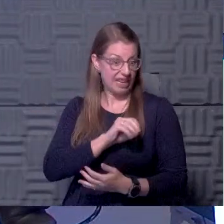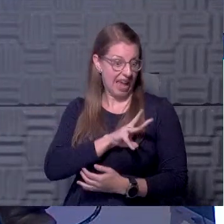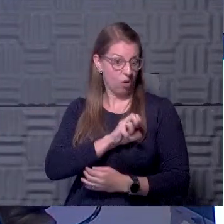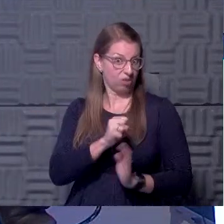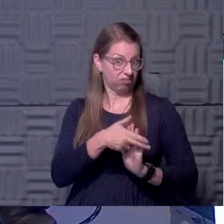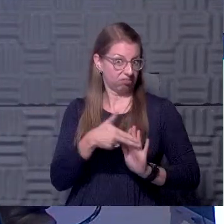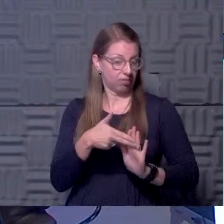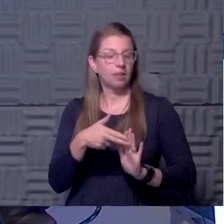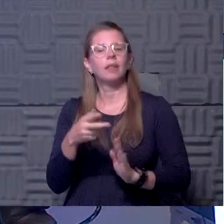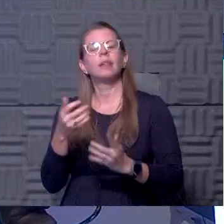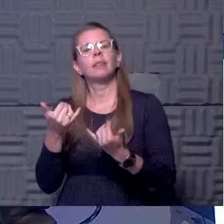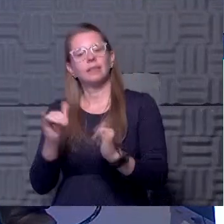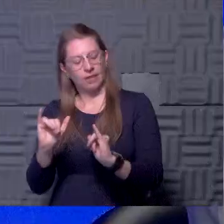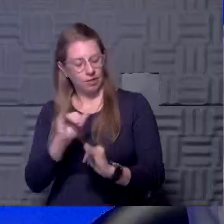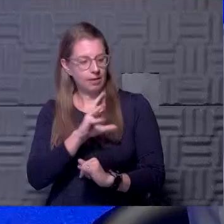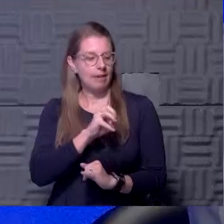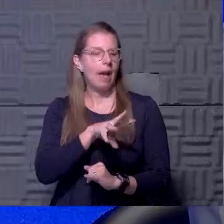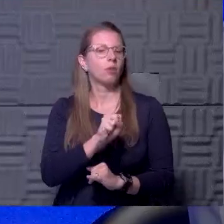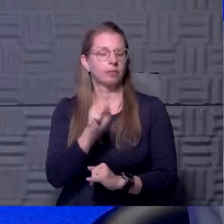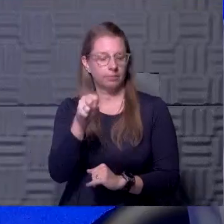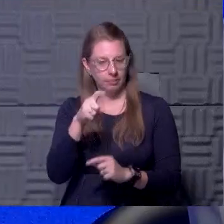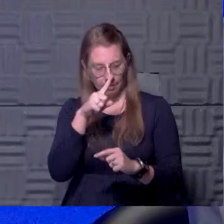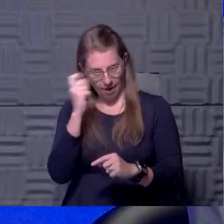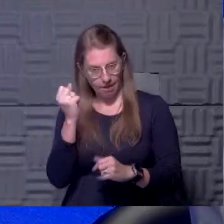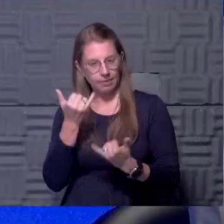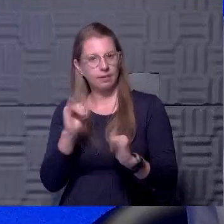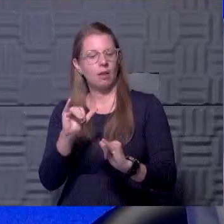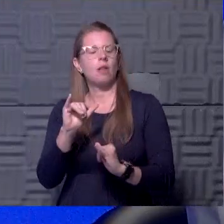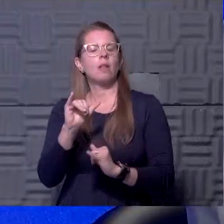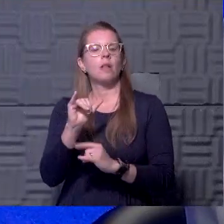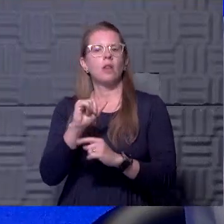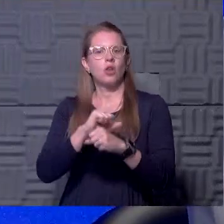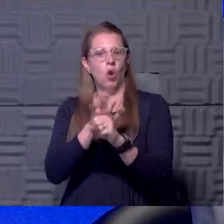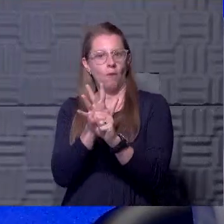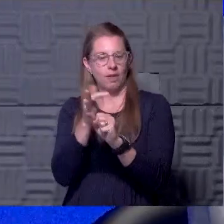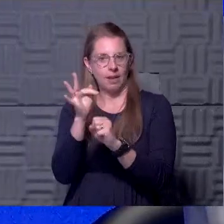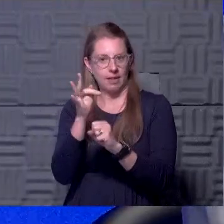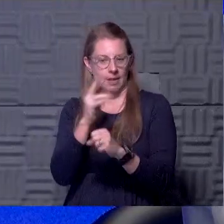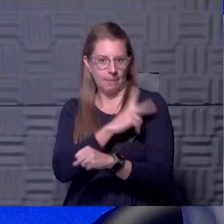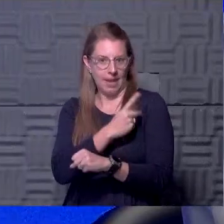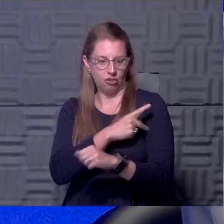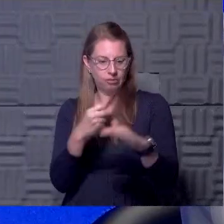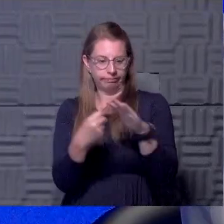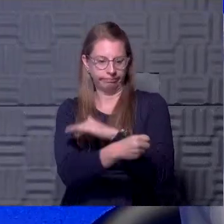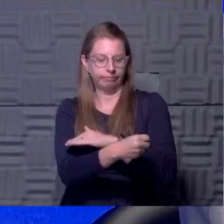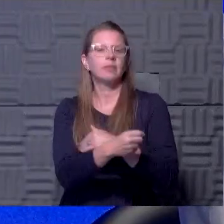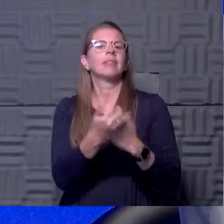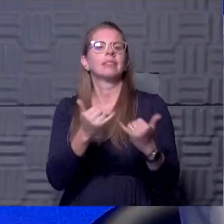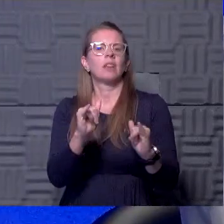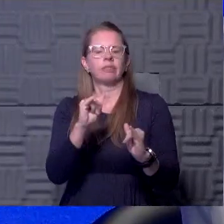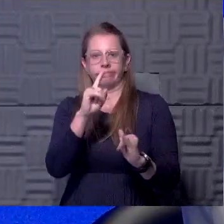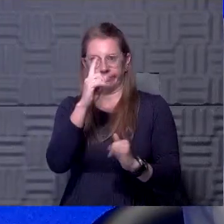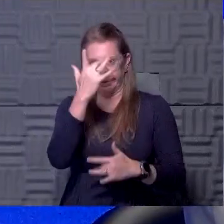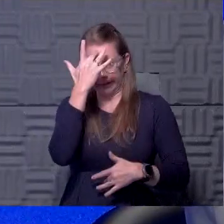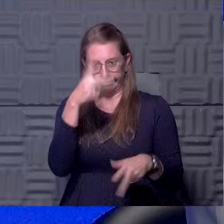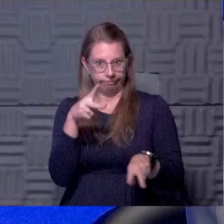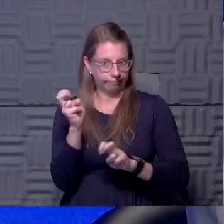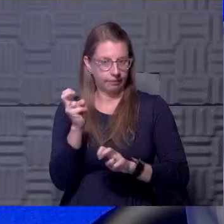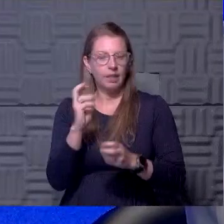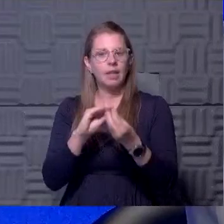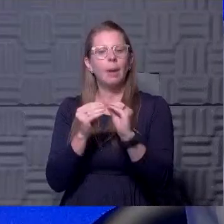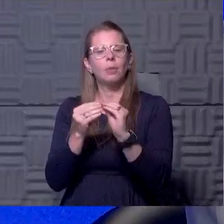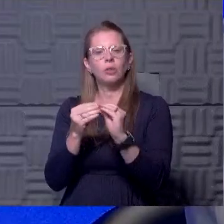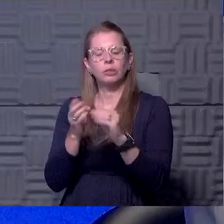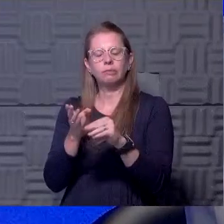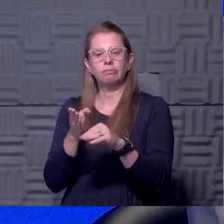just because we still have COVID patients in the hospital and still get very sick. But overall, the numbers are continuing to look a lot better, which is